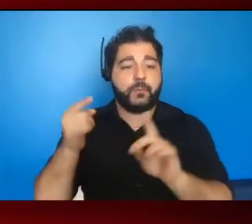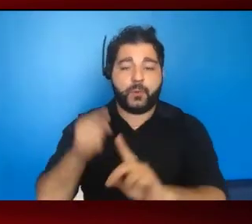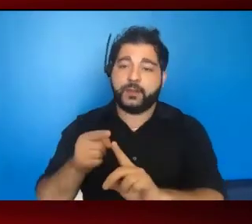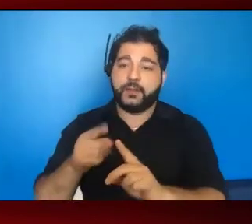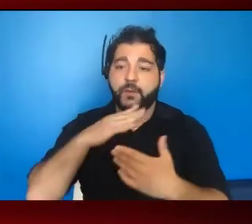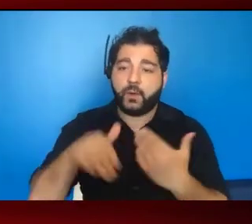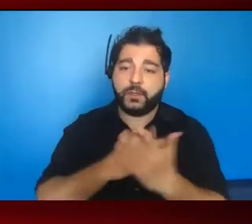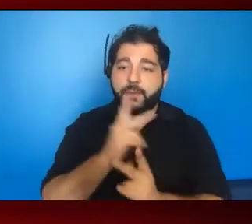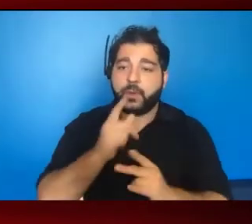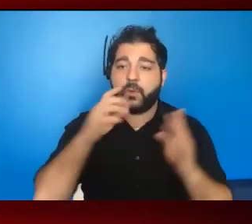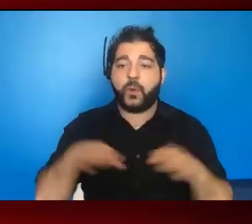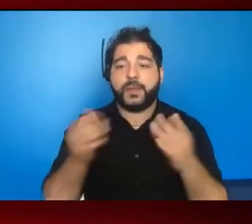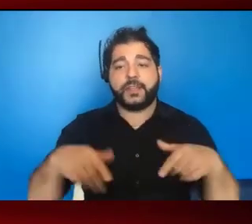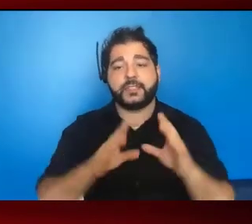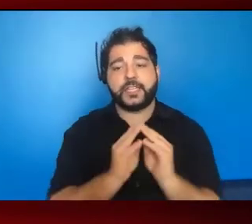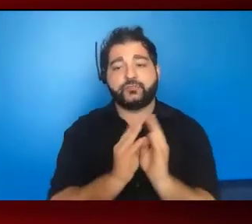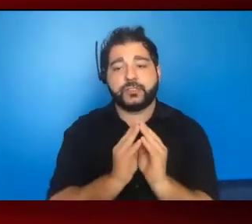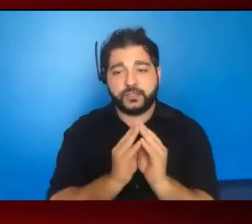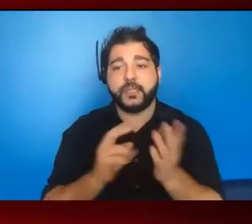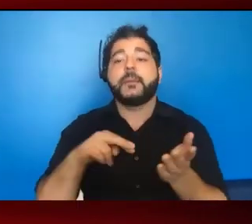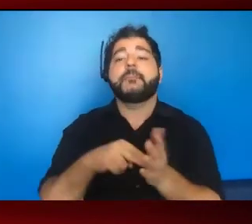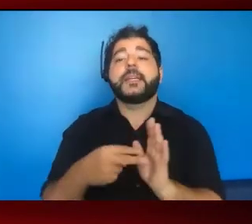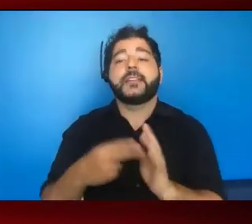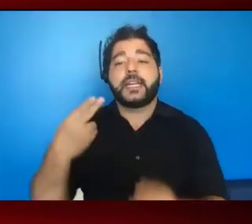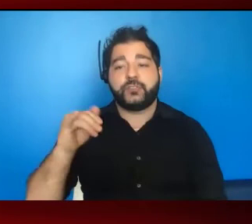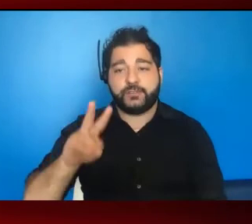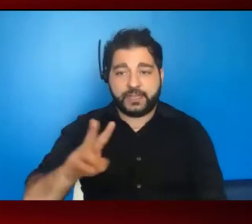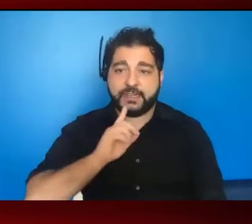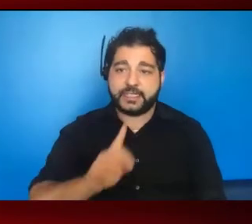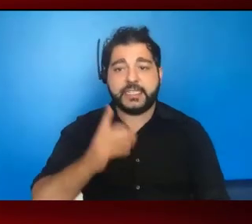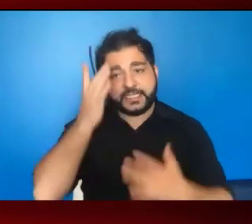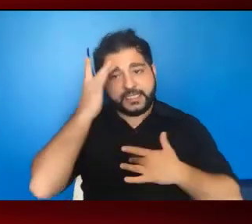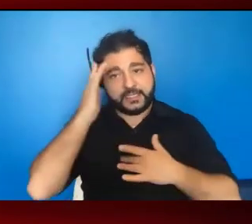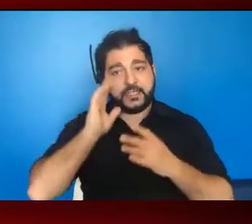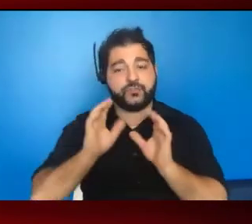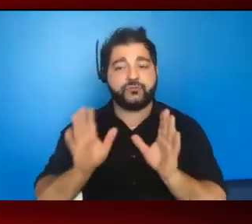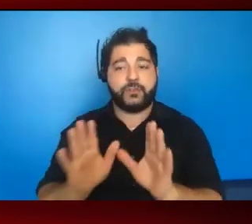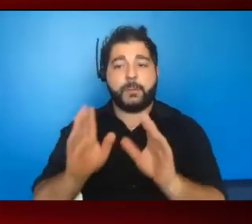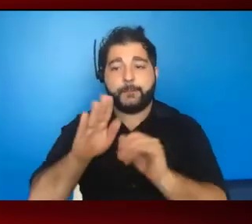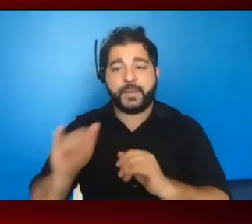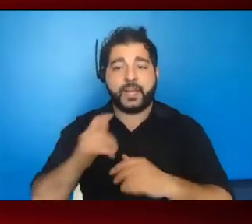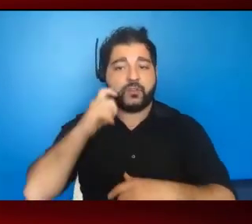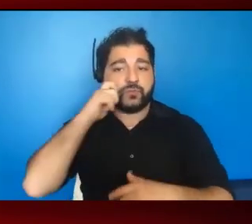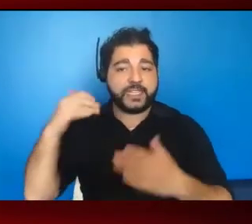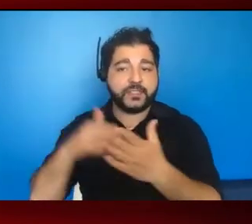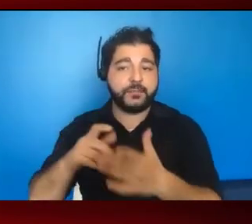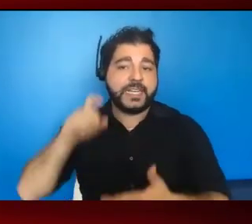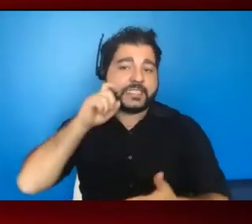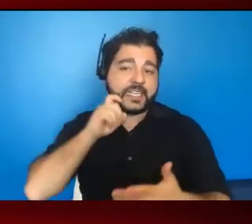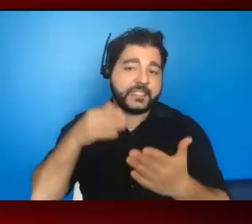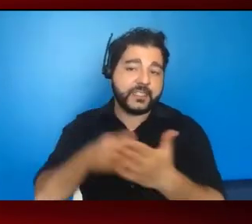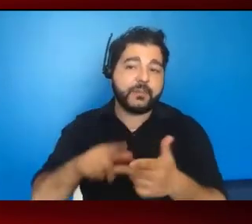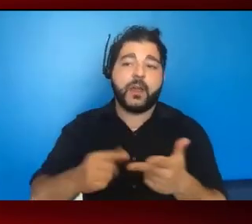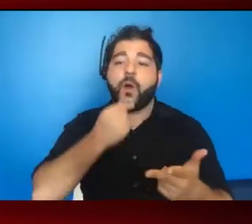of the folks who opened the session here, which is that HIV is a disease that is driven by racism, sexism, homophobia,